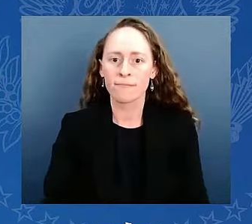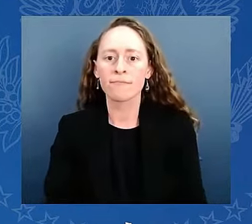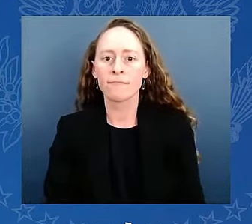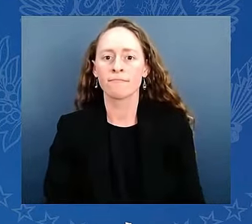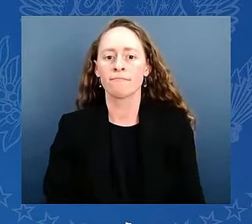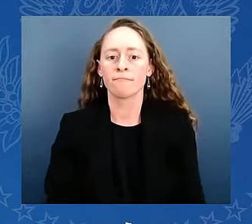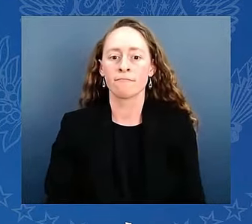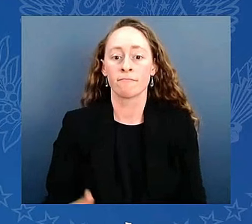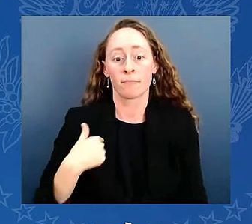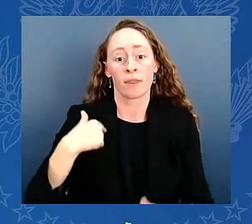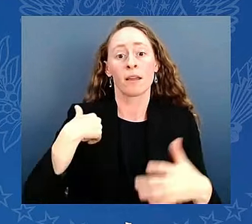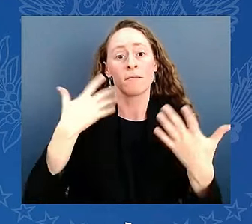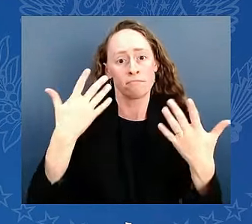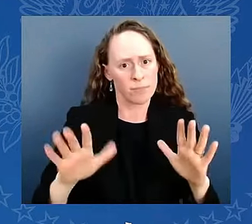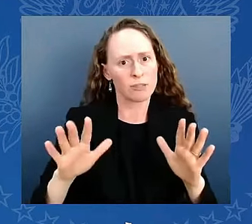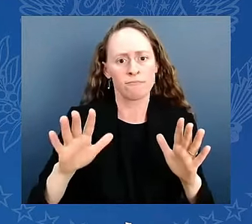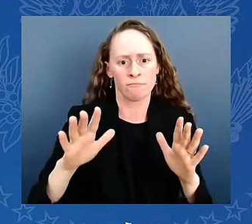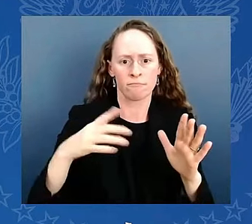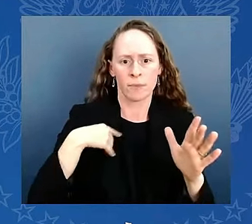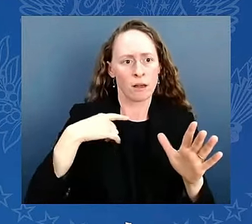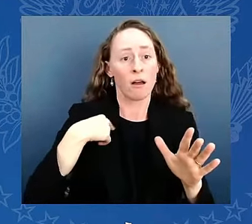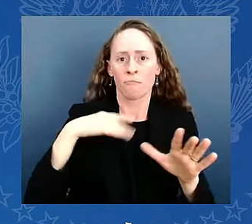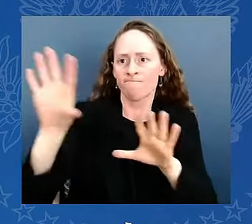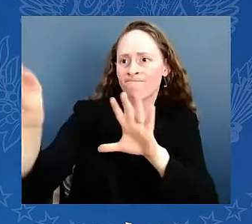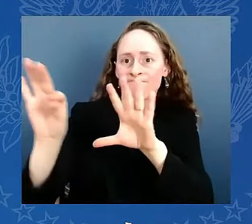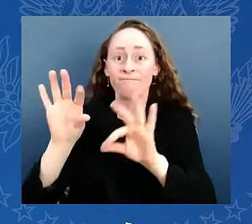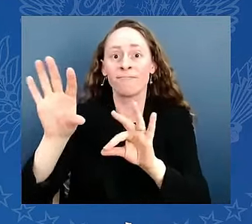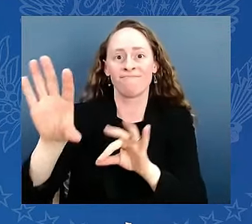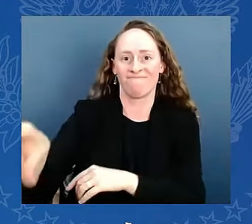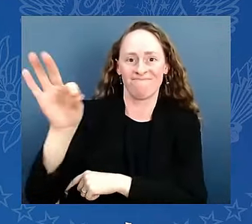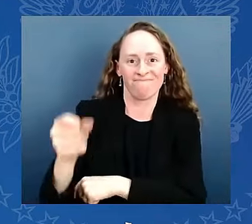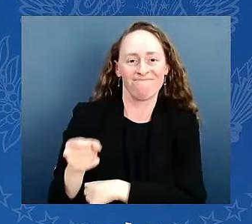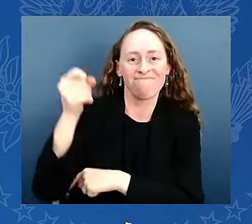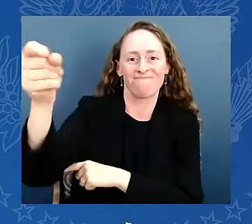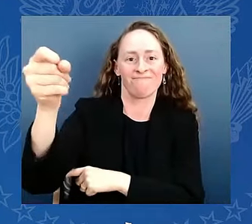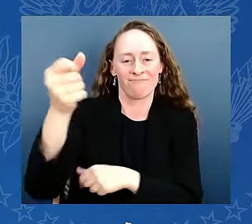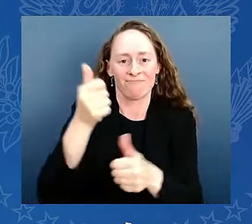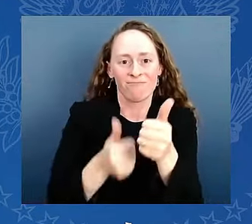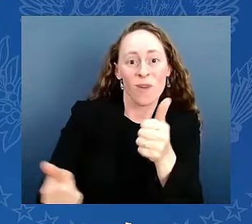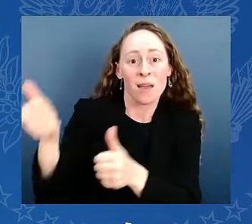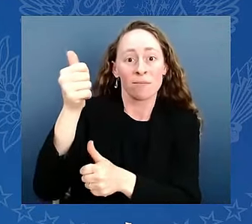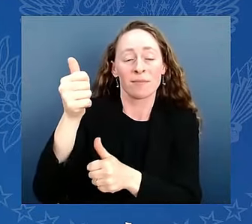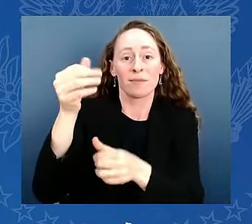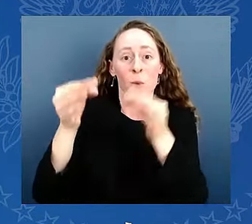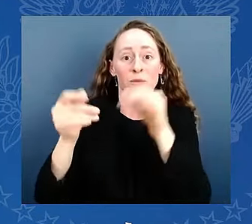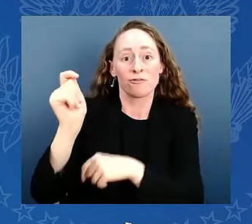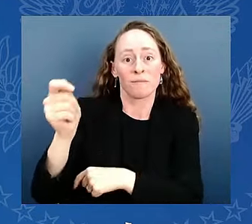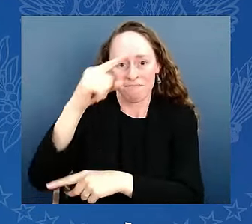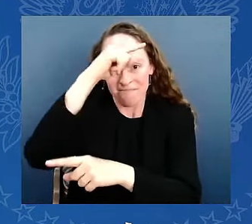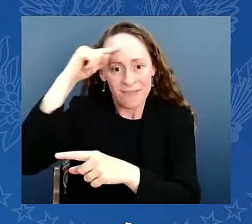looks like America and be a president for all Americans. That's what I've done.